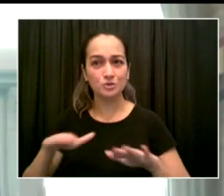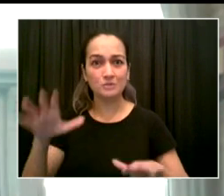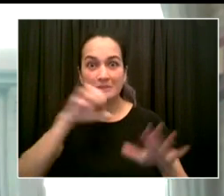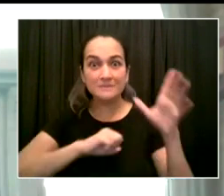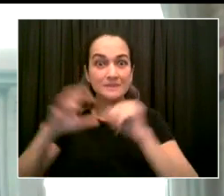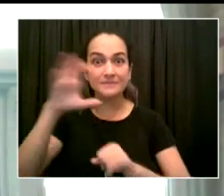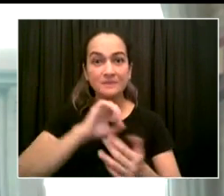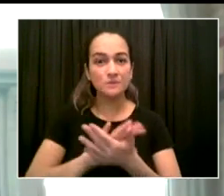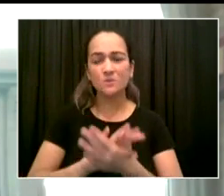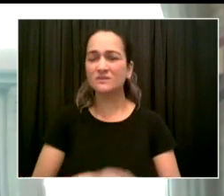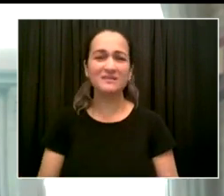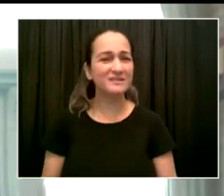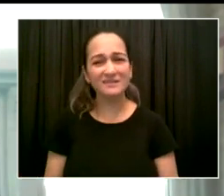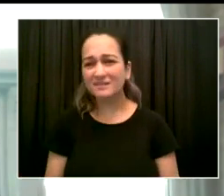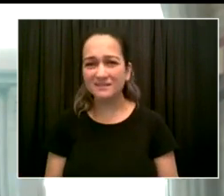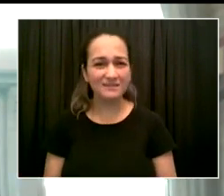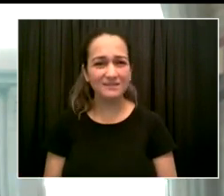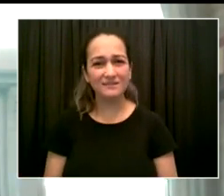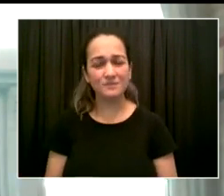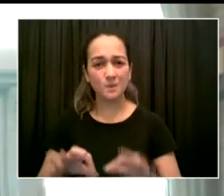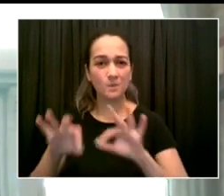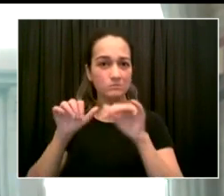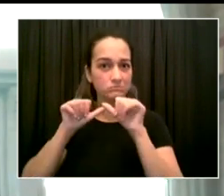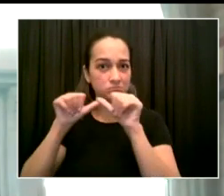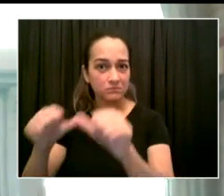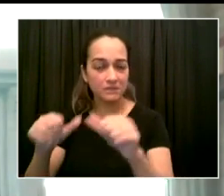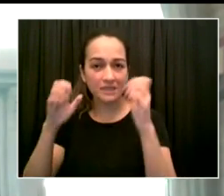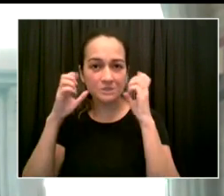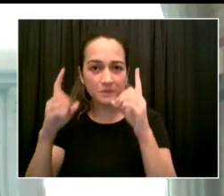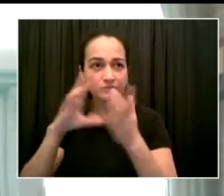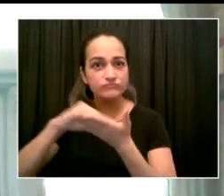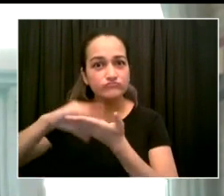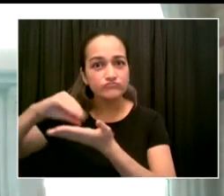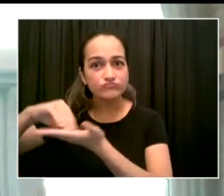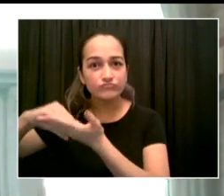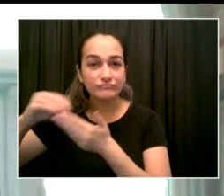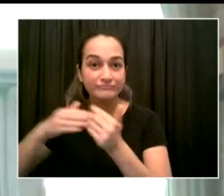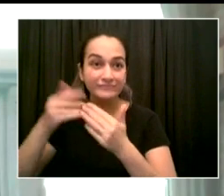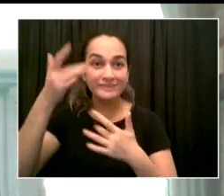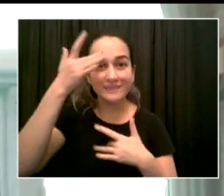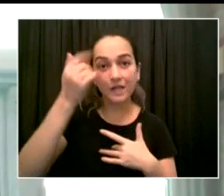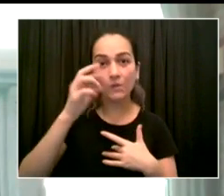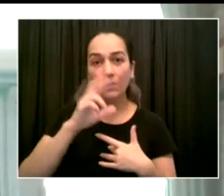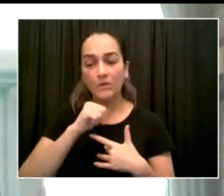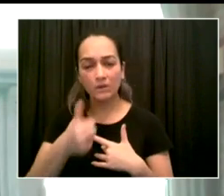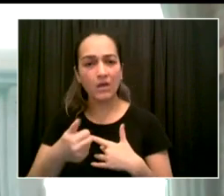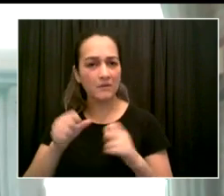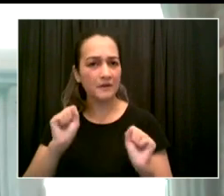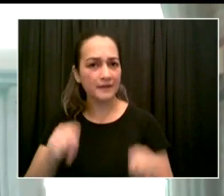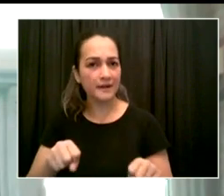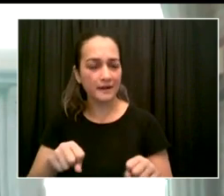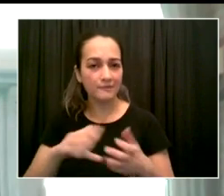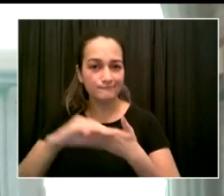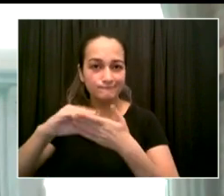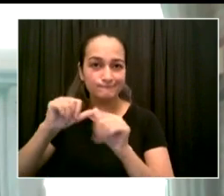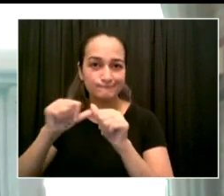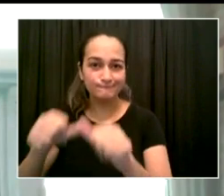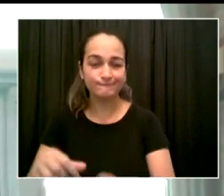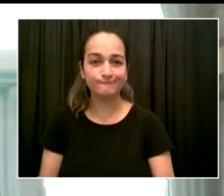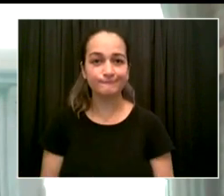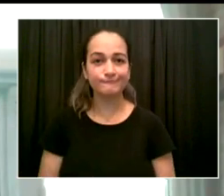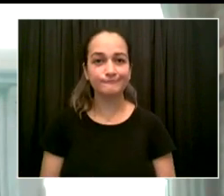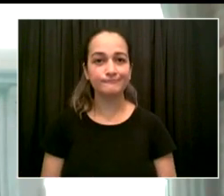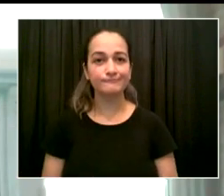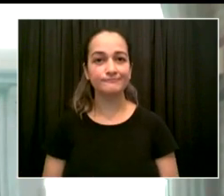COVID-19 pandemic, our pre-existing home instruction program is being expanded to include more students who need medically necessary